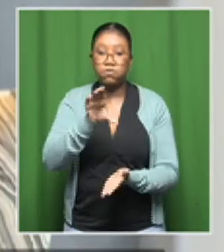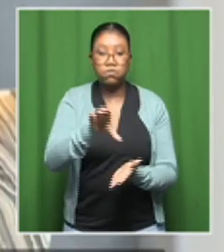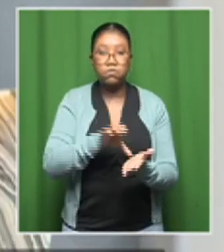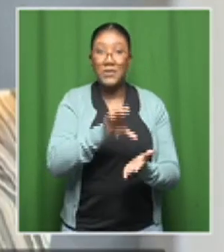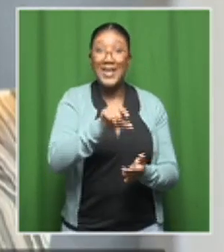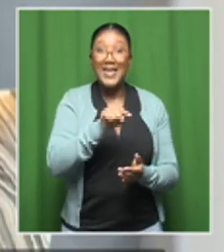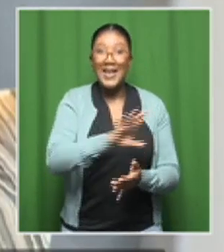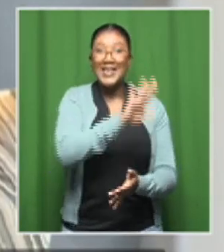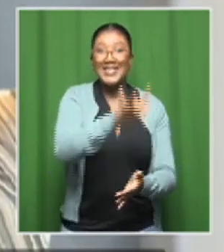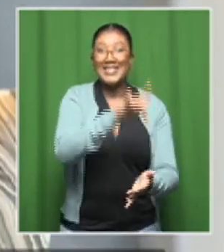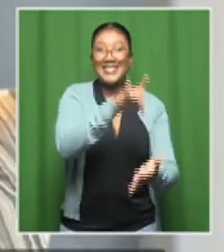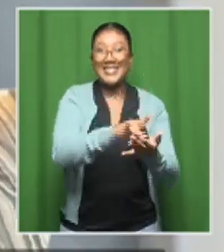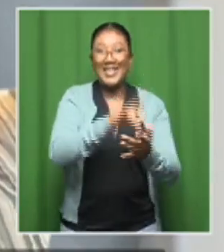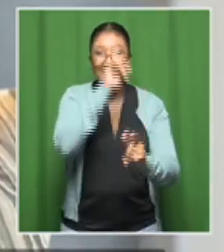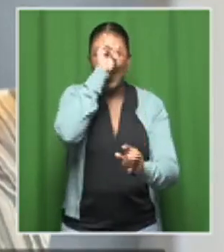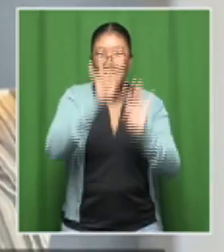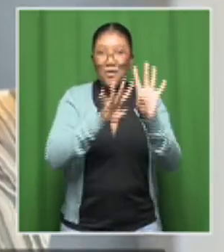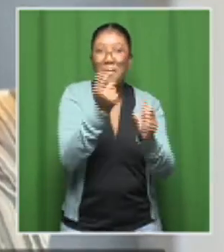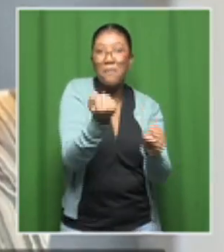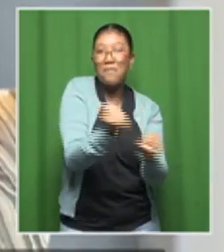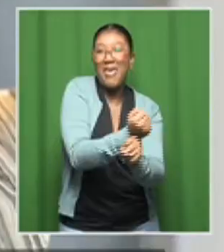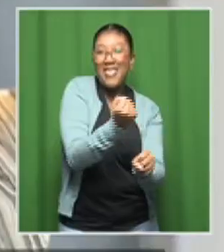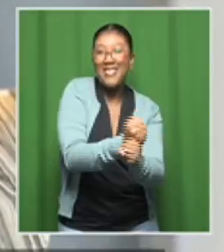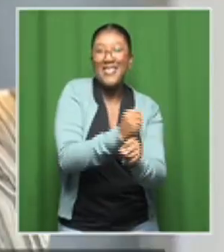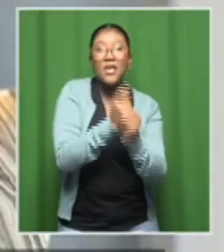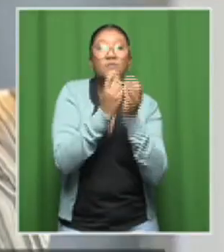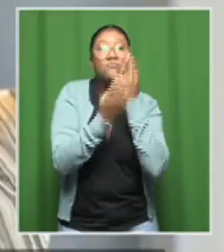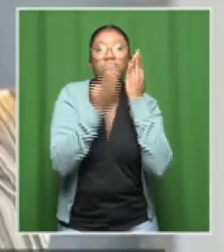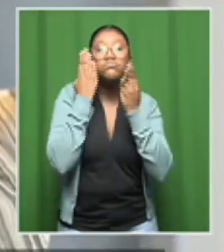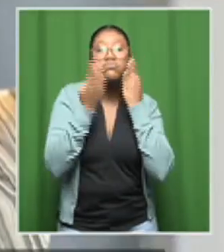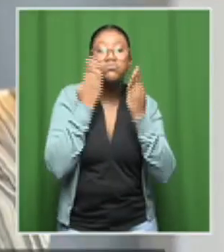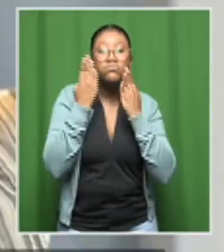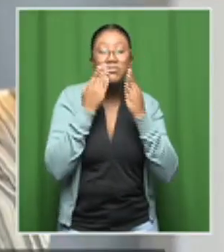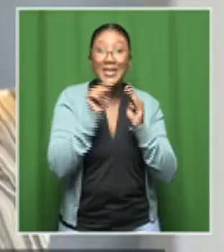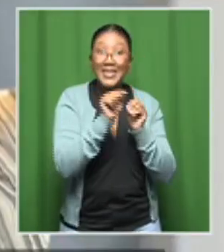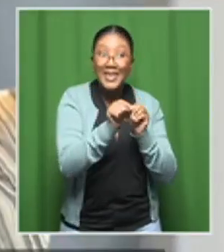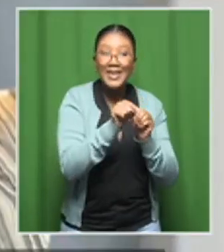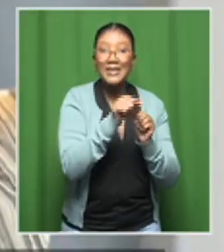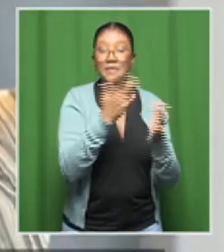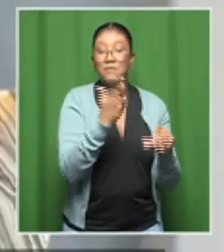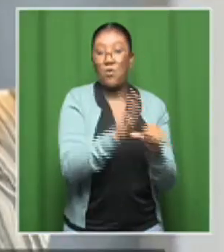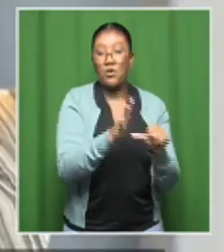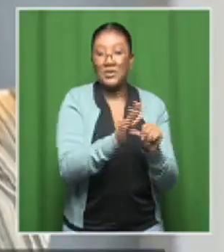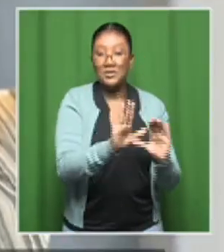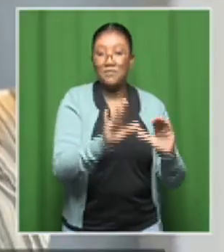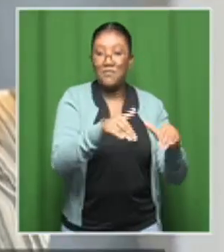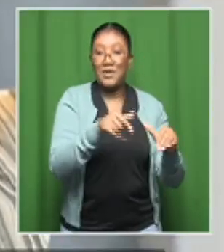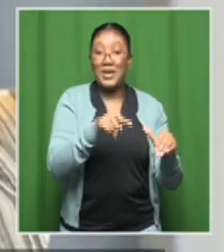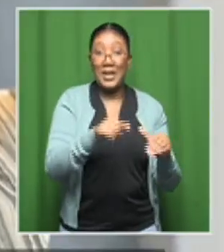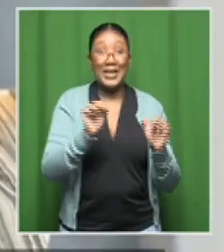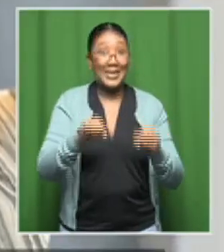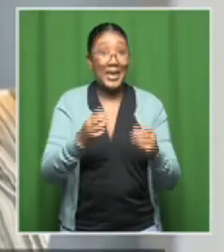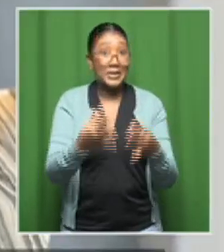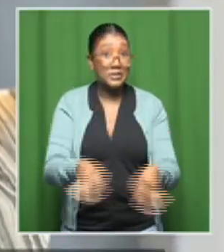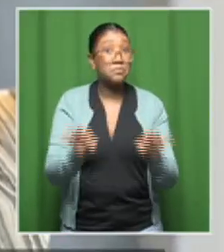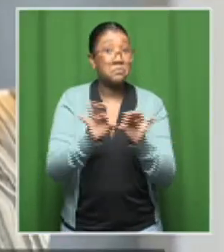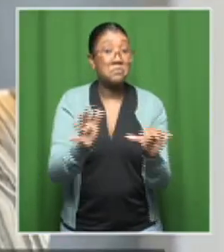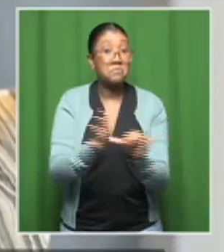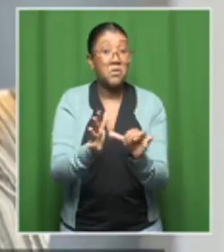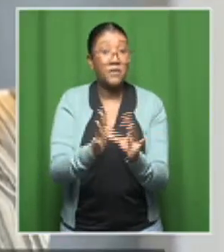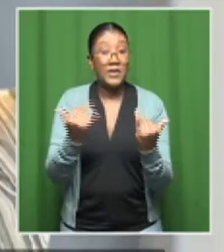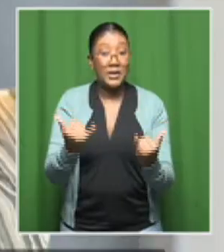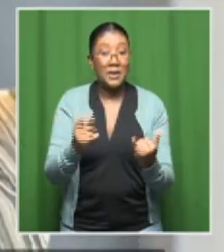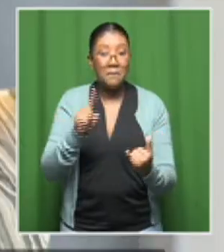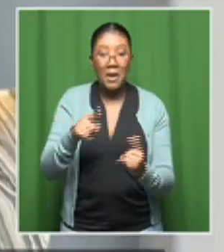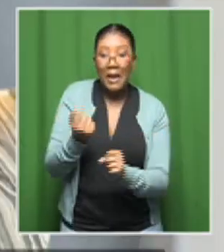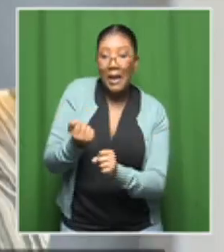that's where the heart of our development is. And more importantly, it's very, very key now, you mentioned, to produce